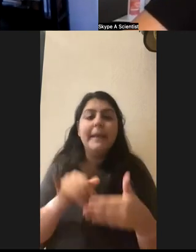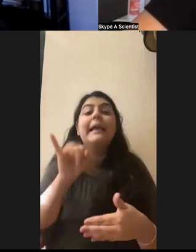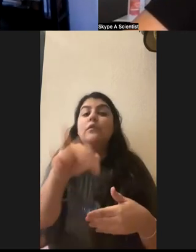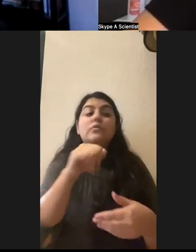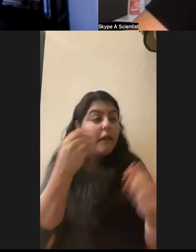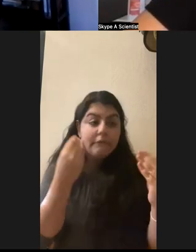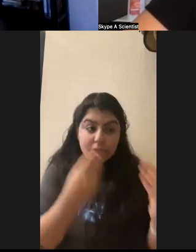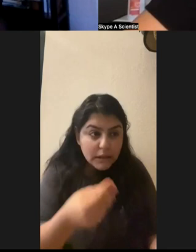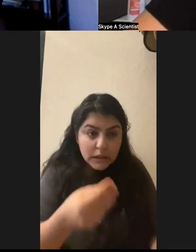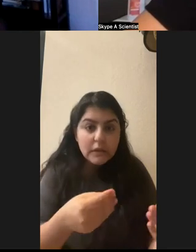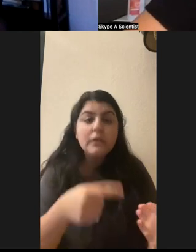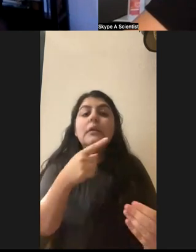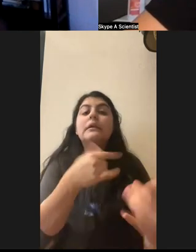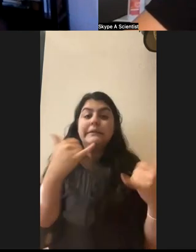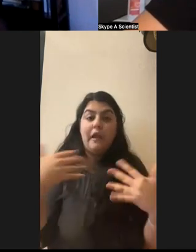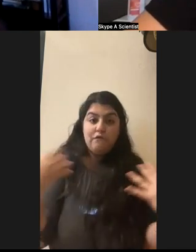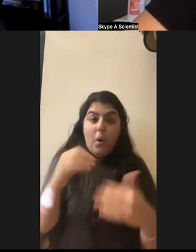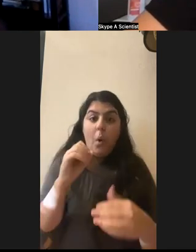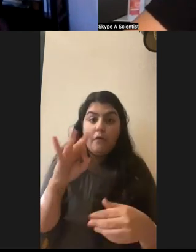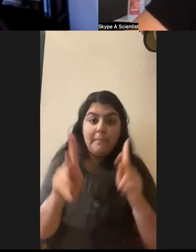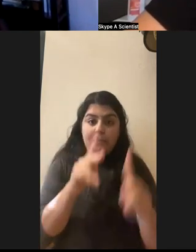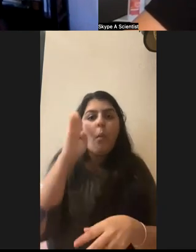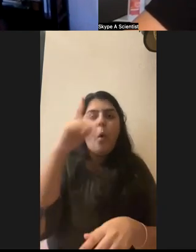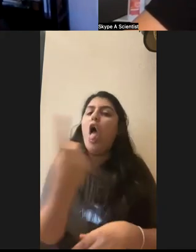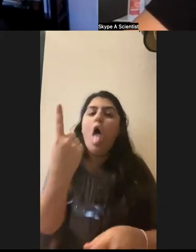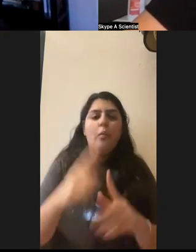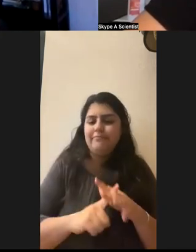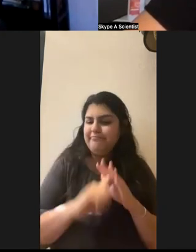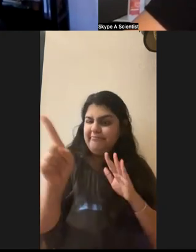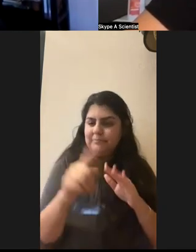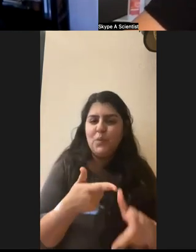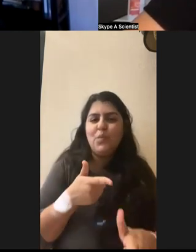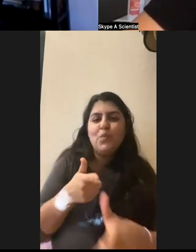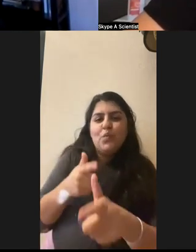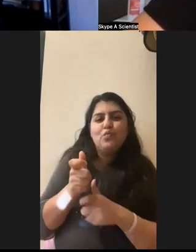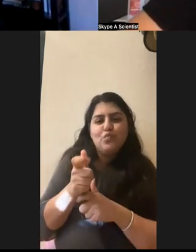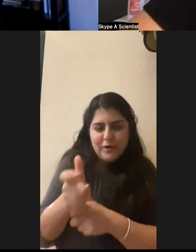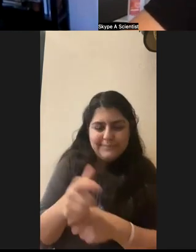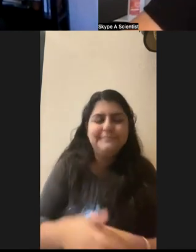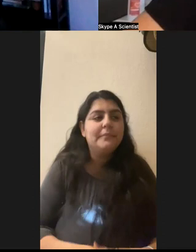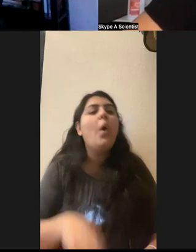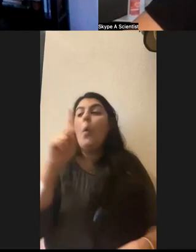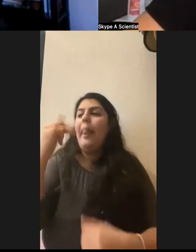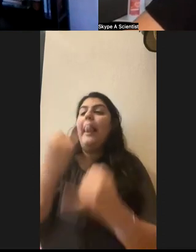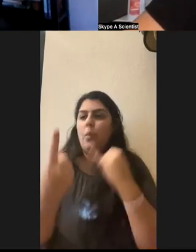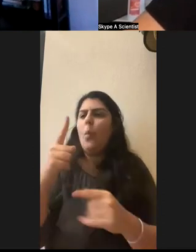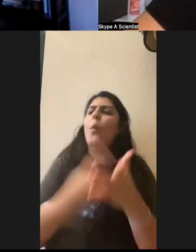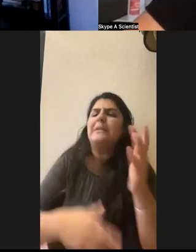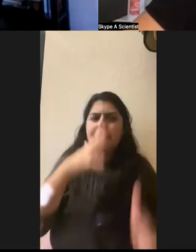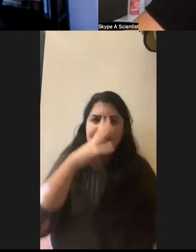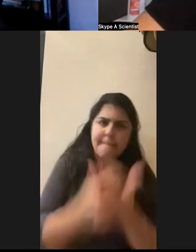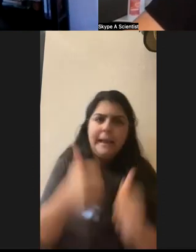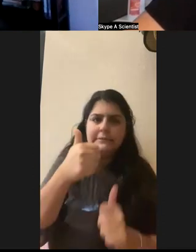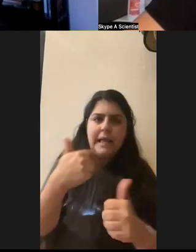them, they're still scared of people. They will always run. All right. And then here's the last one. What is the meanest animal you've worked with?